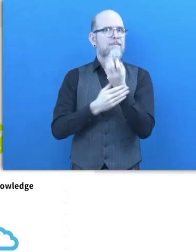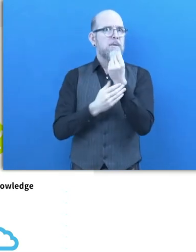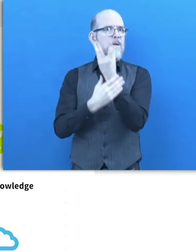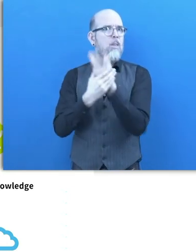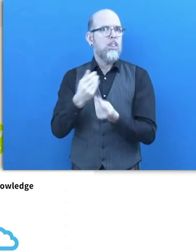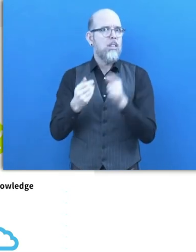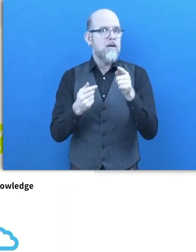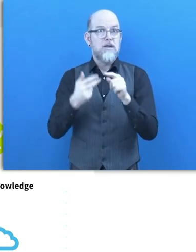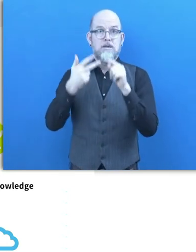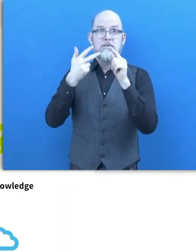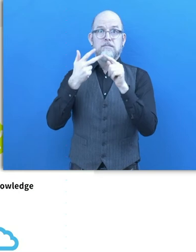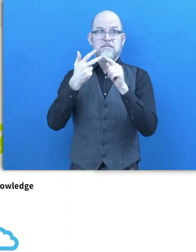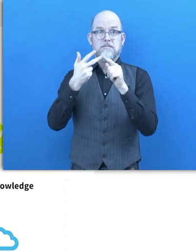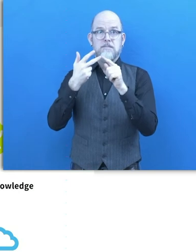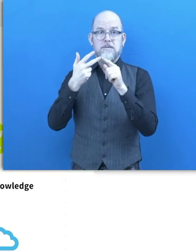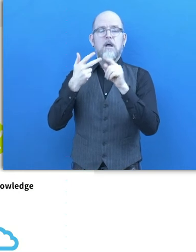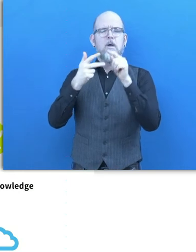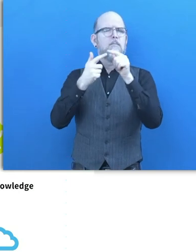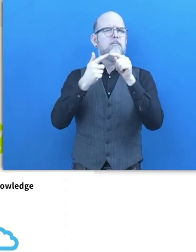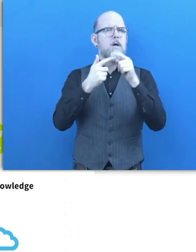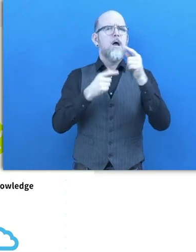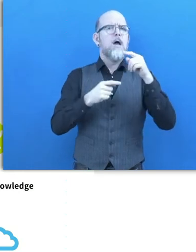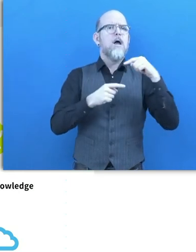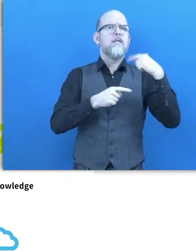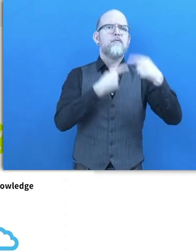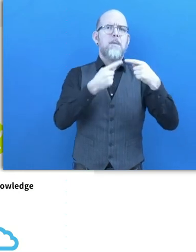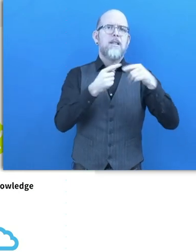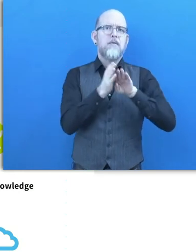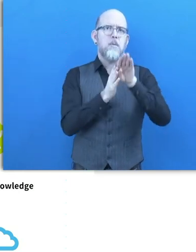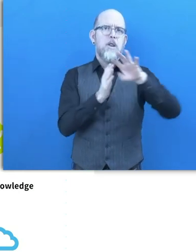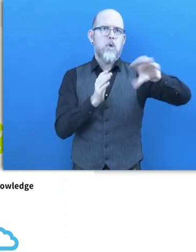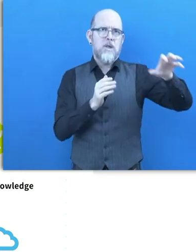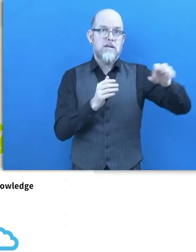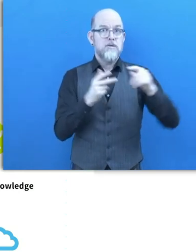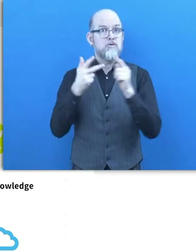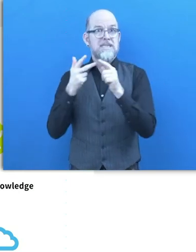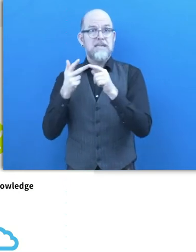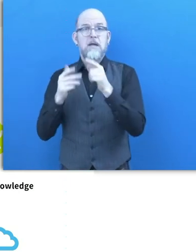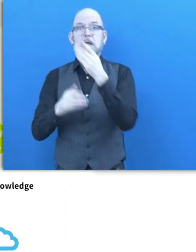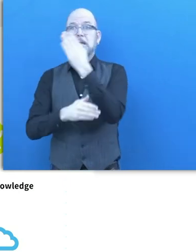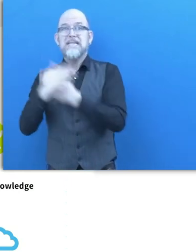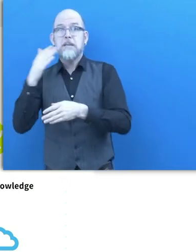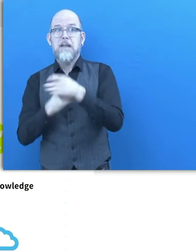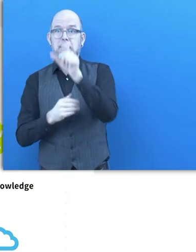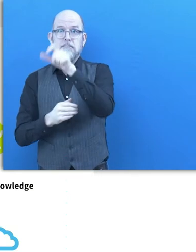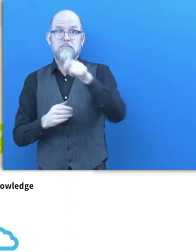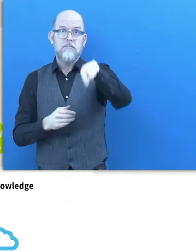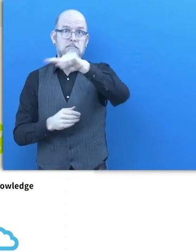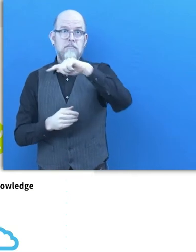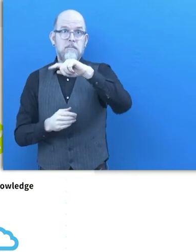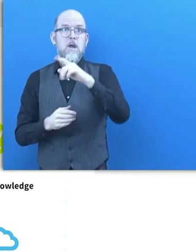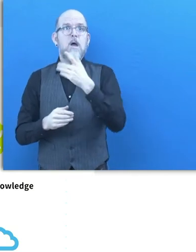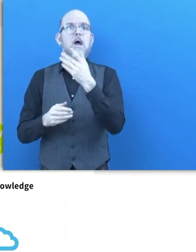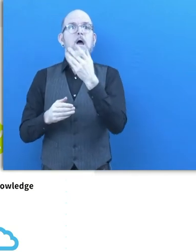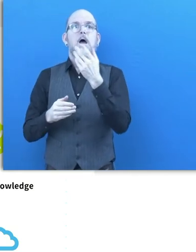Then, as a third point, we see a lack of knowledge. Having a disability is very often connected with a social stigma,